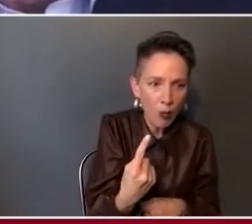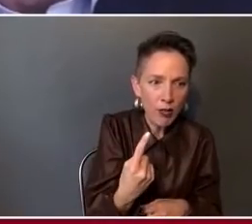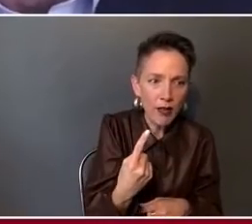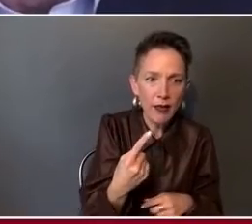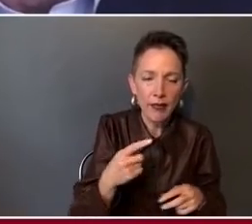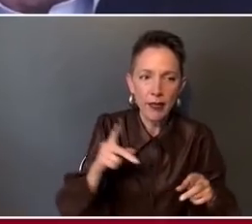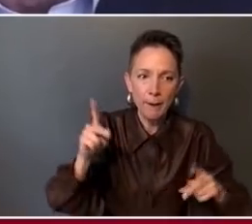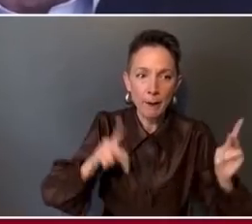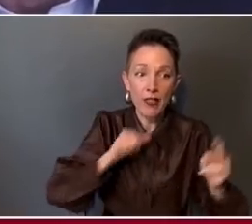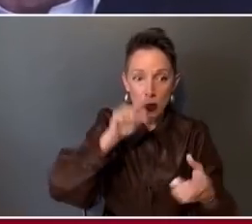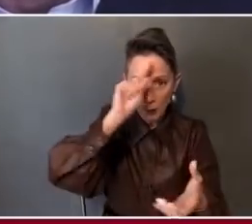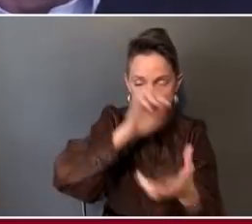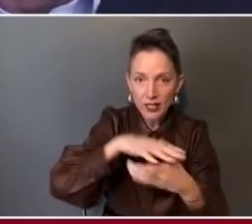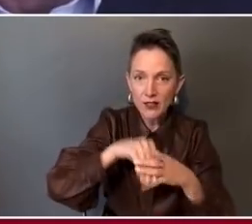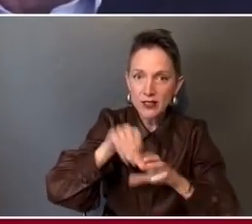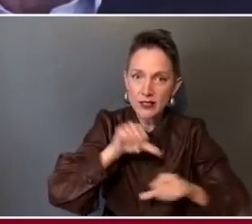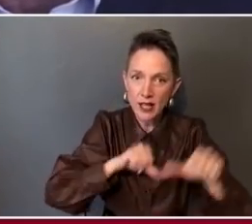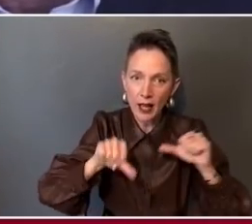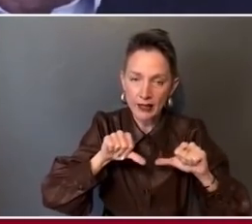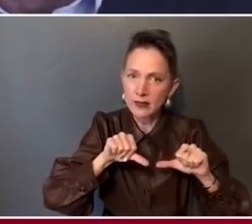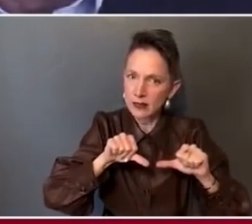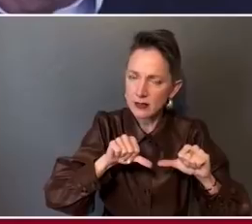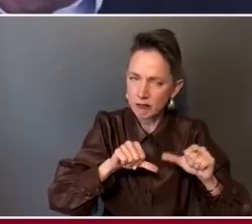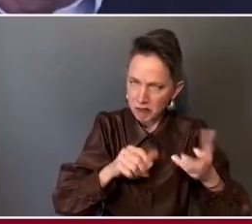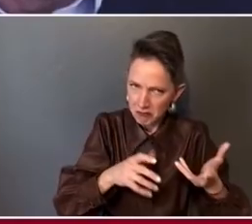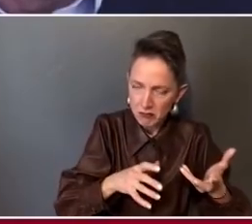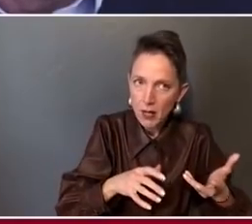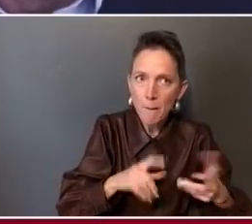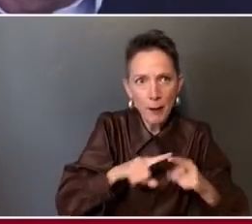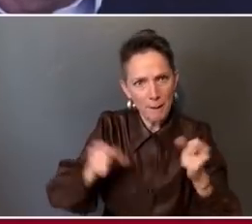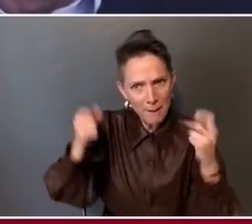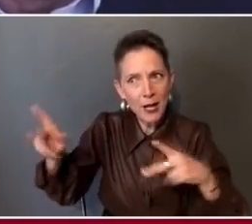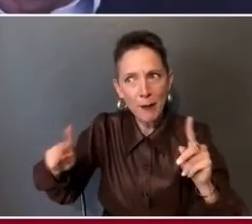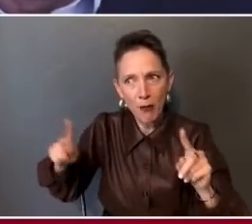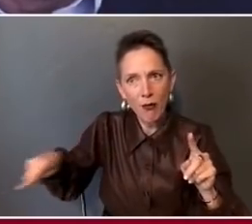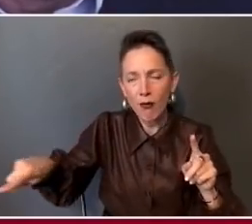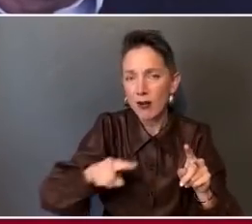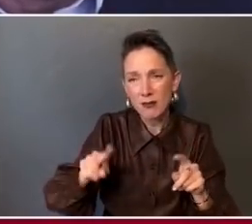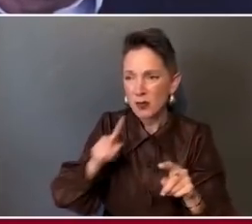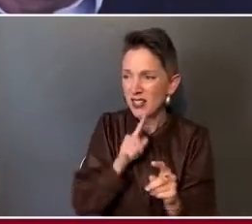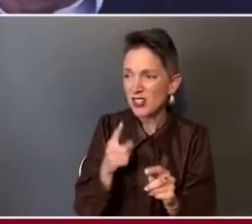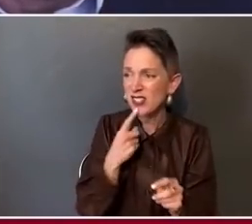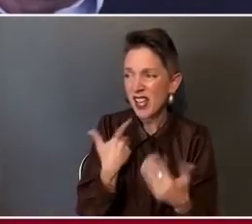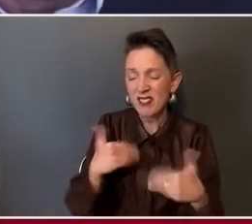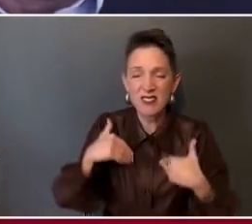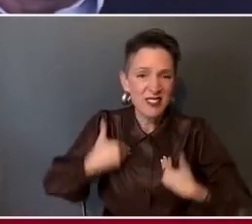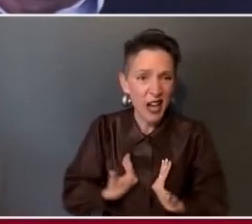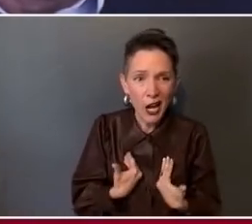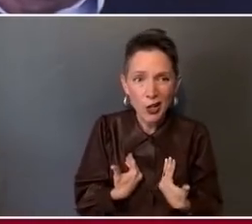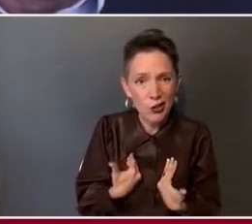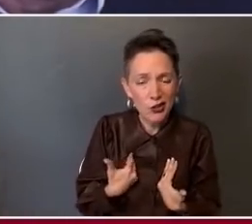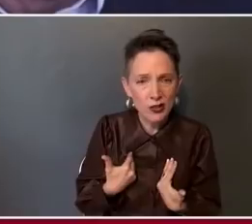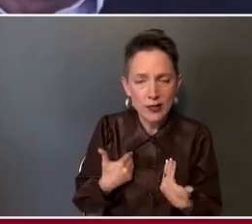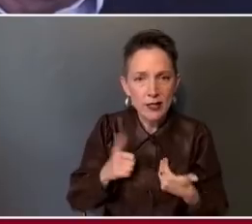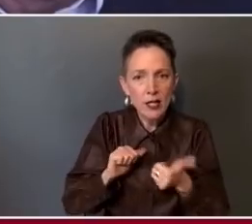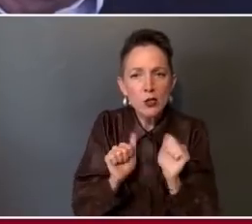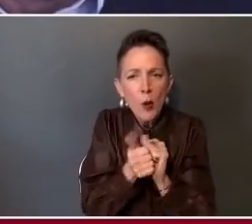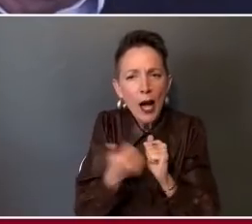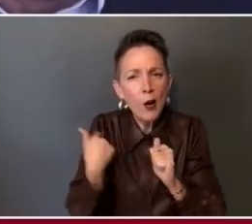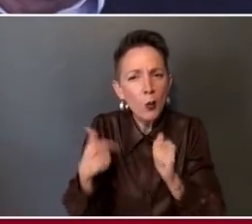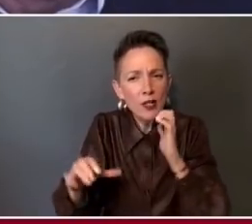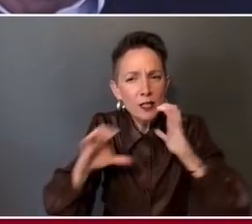science anymore, but there's a great number of people who may believe, but they're just tired of it. And so how do we communicate to people